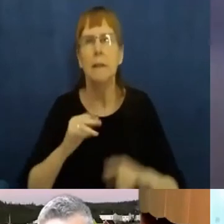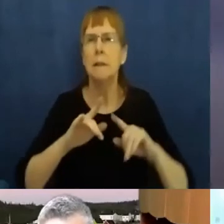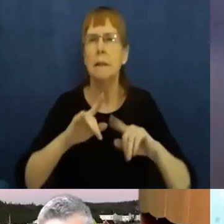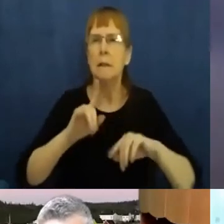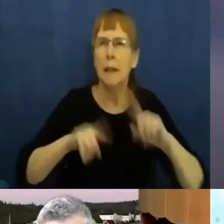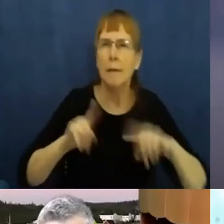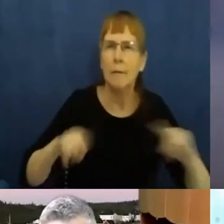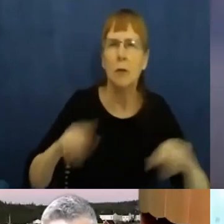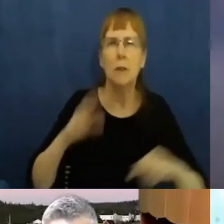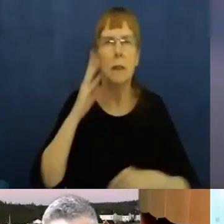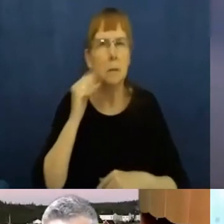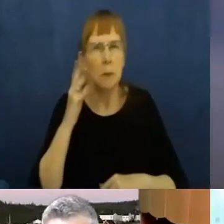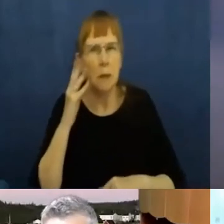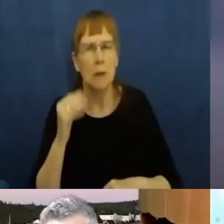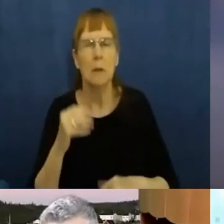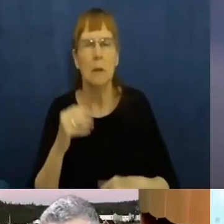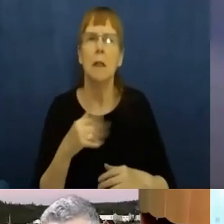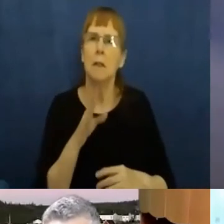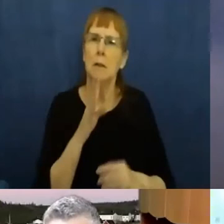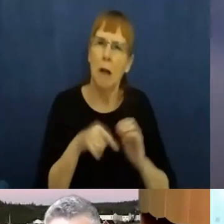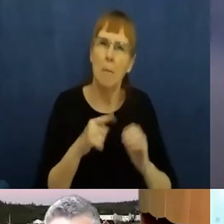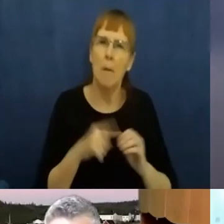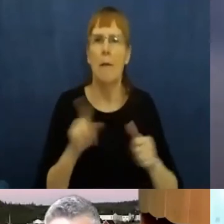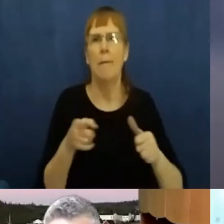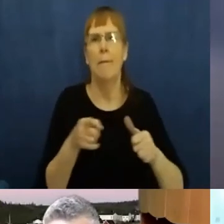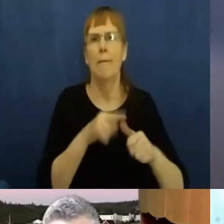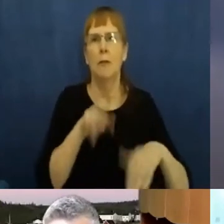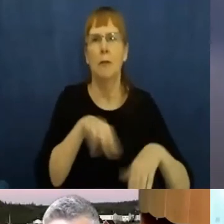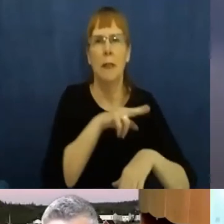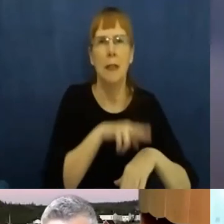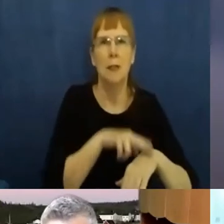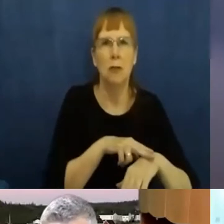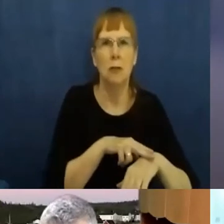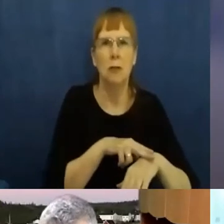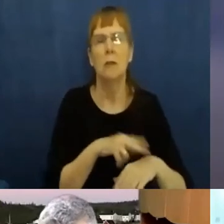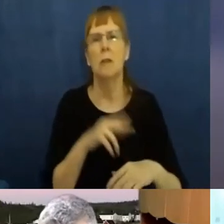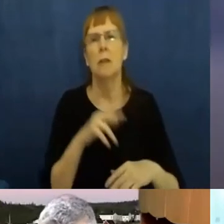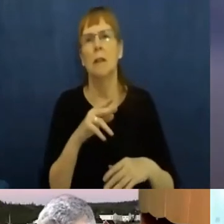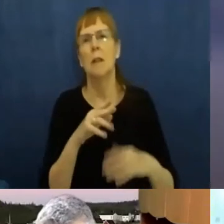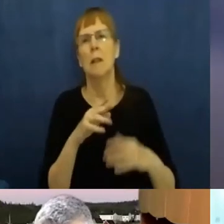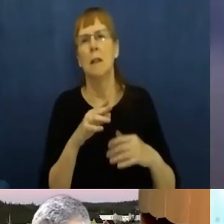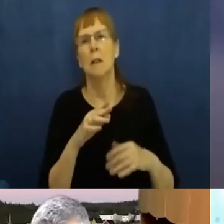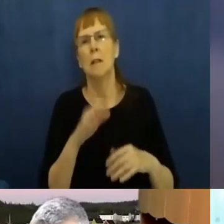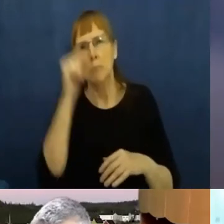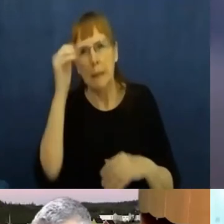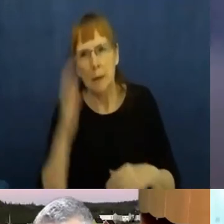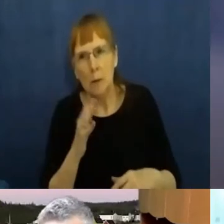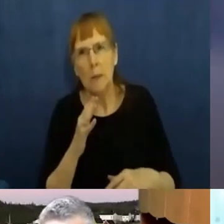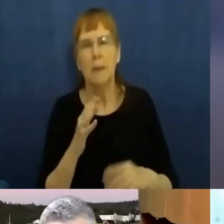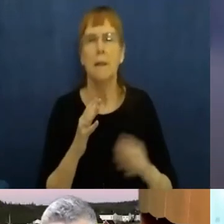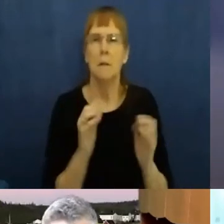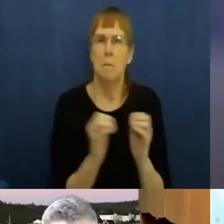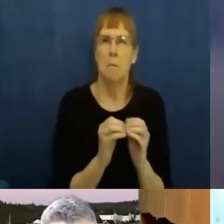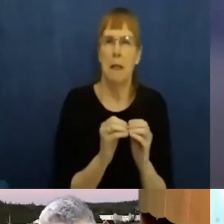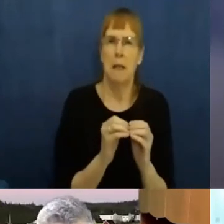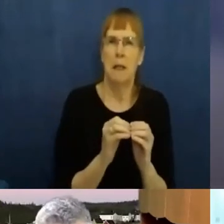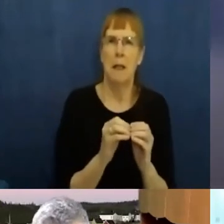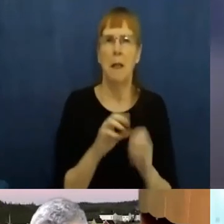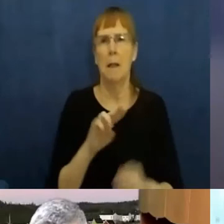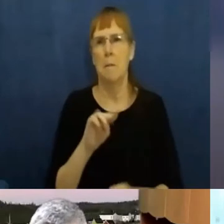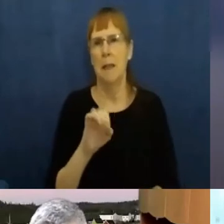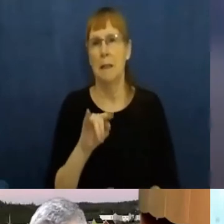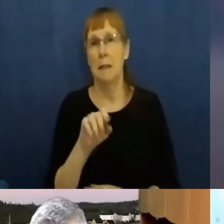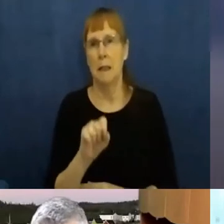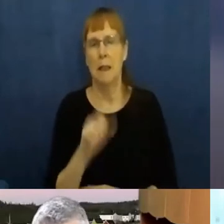First Nations, Inuit and Métis as, as if there's just that, uh, three, three groups was